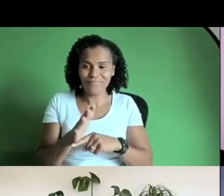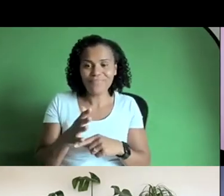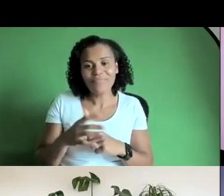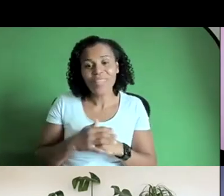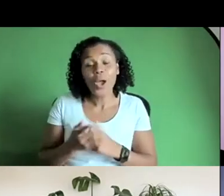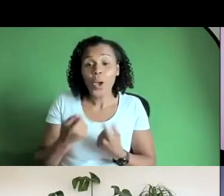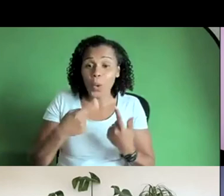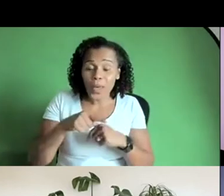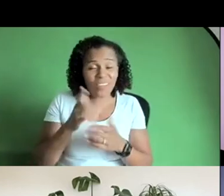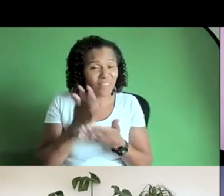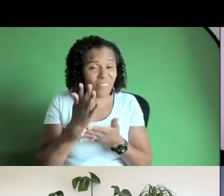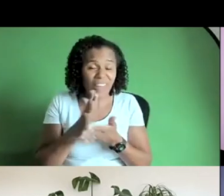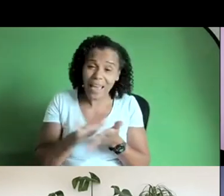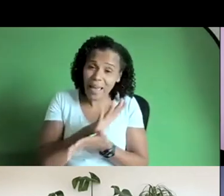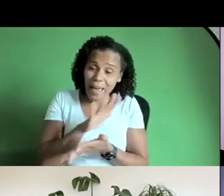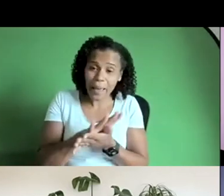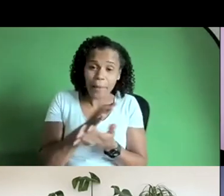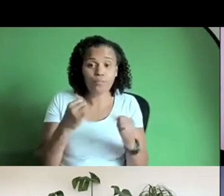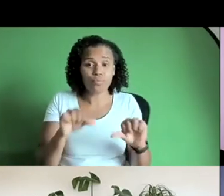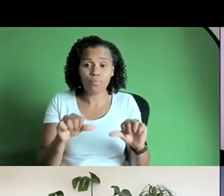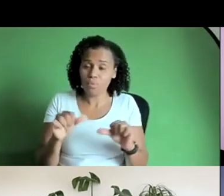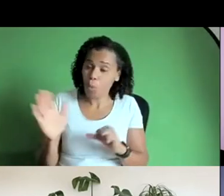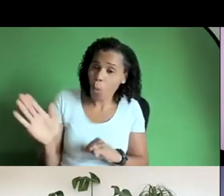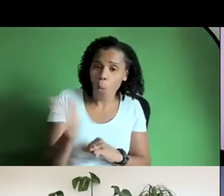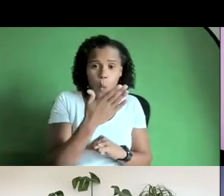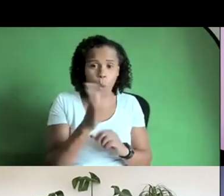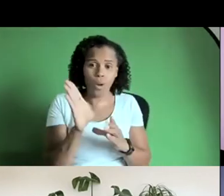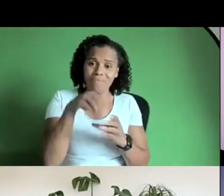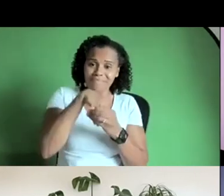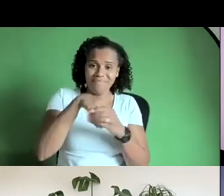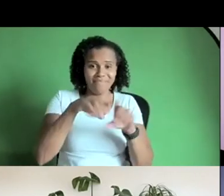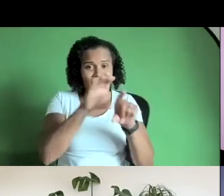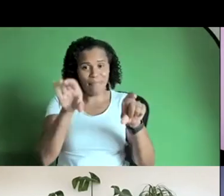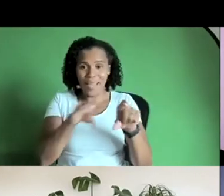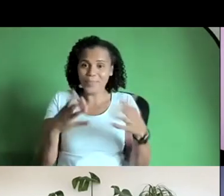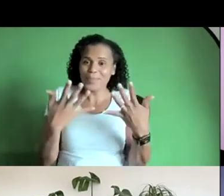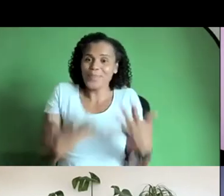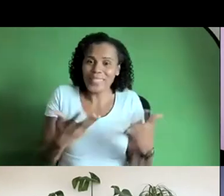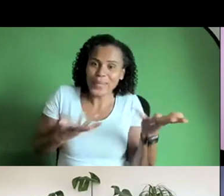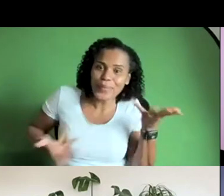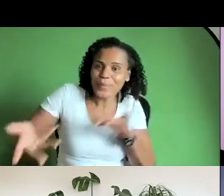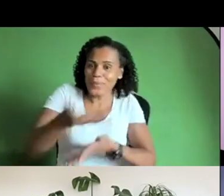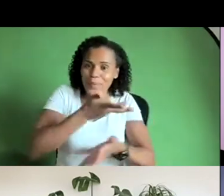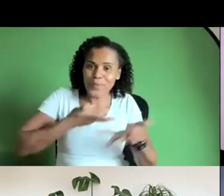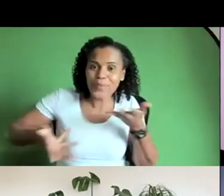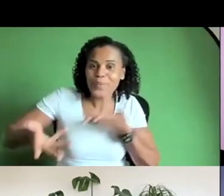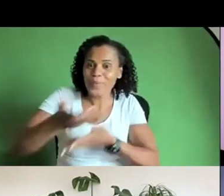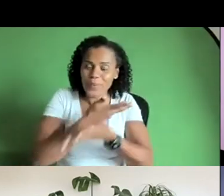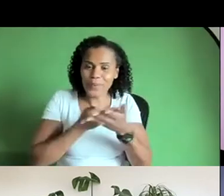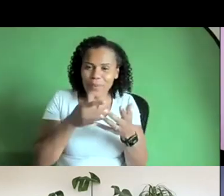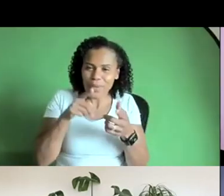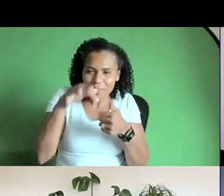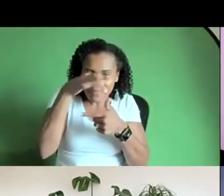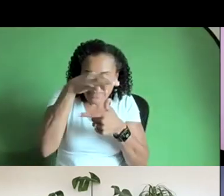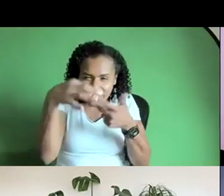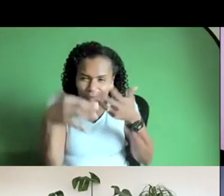of happy to have um thompson and anna and sonia uh and tim with us to talk about some of these uh issues a bit further and